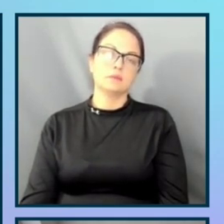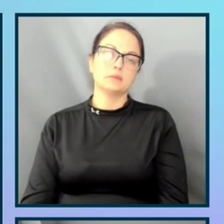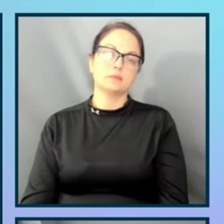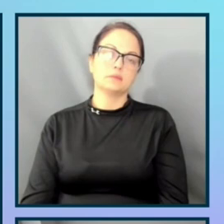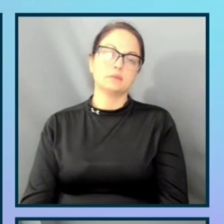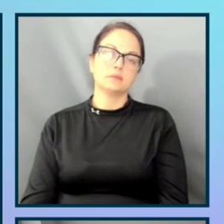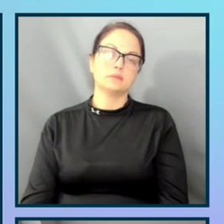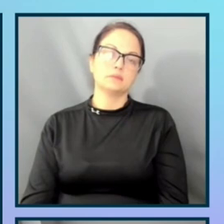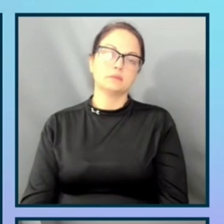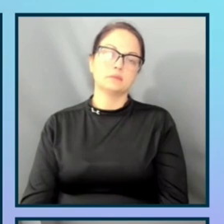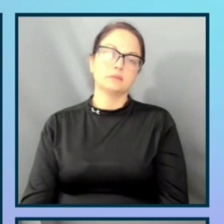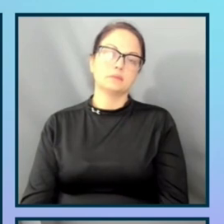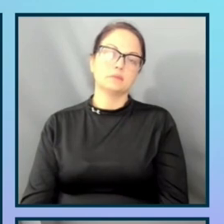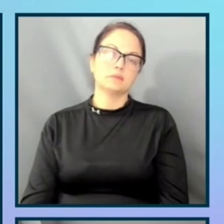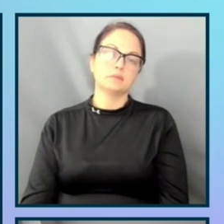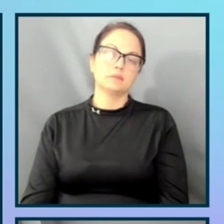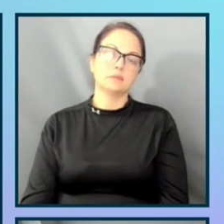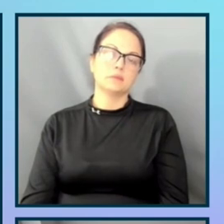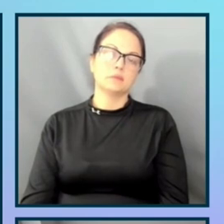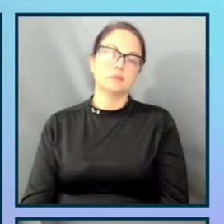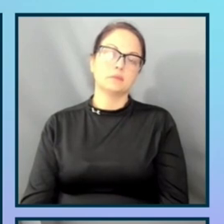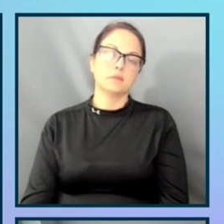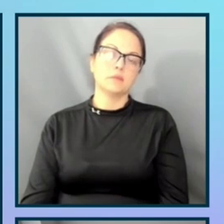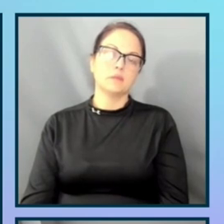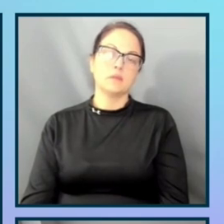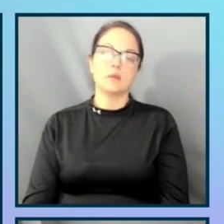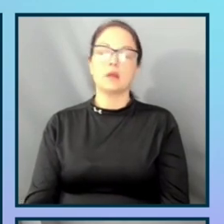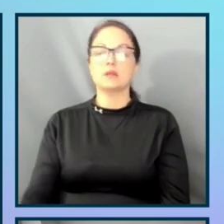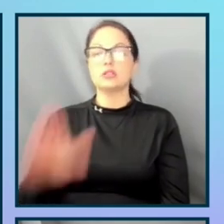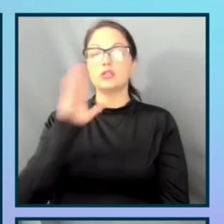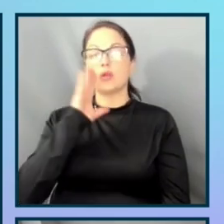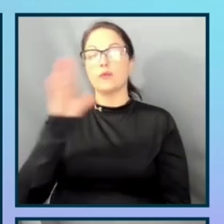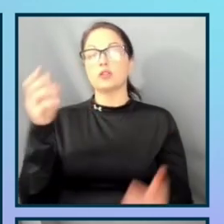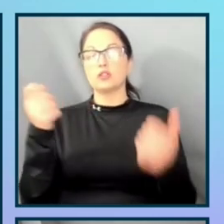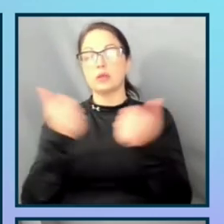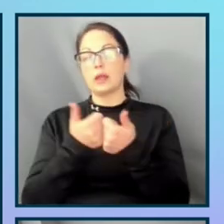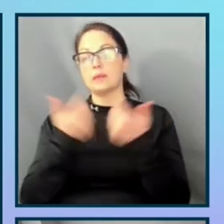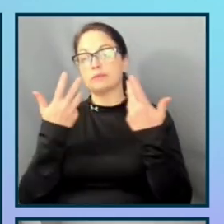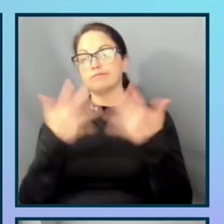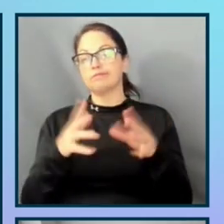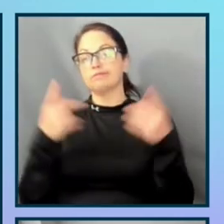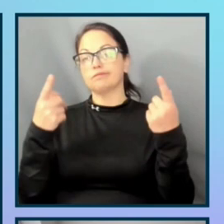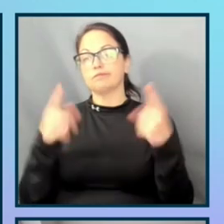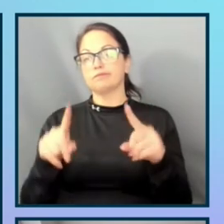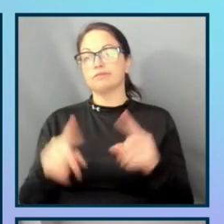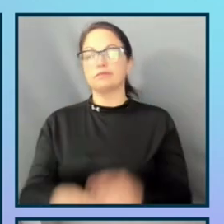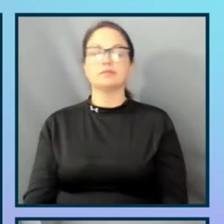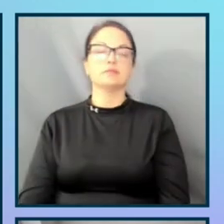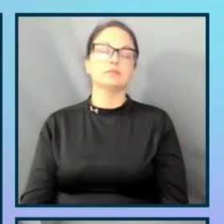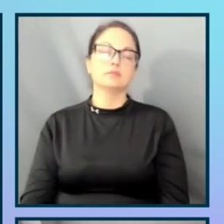So the reality is that the future of gaming has already happened at scale.